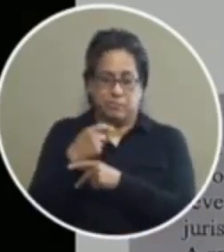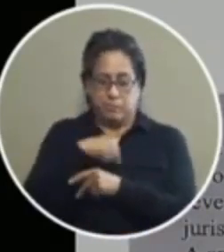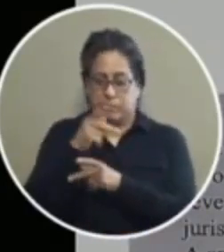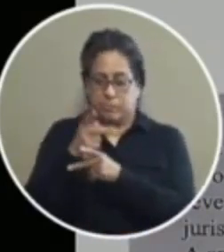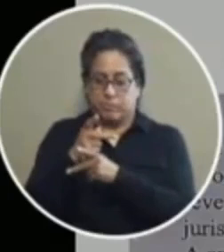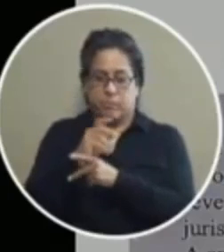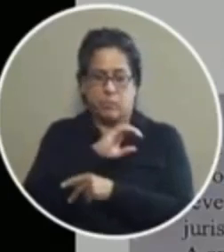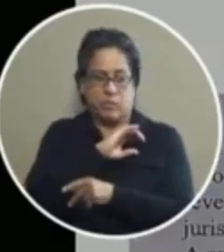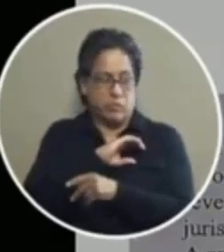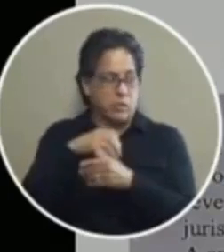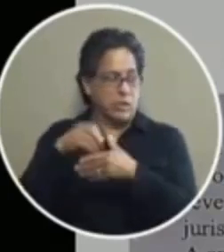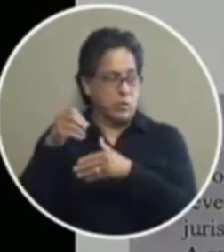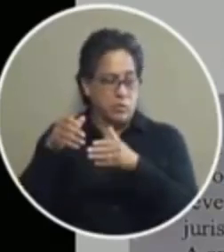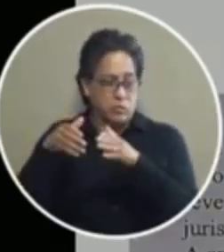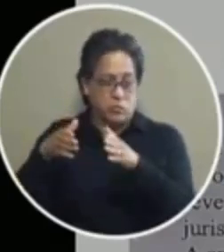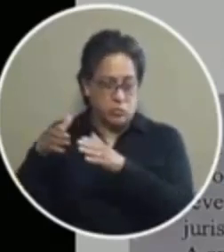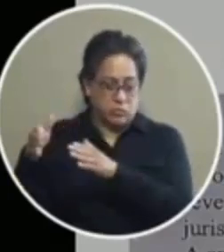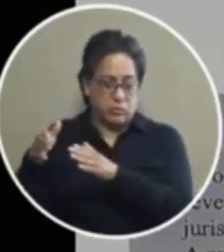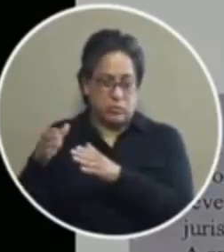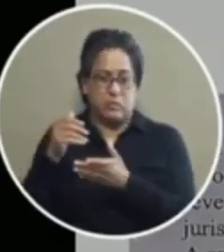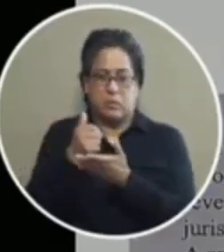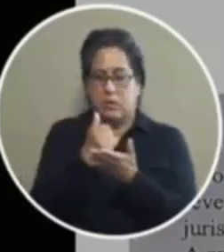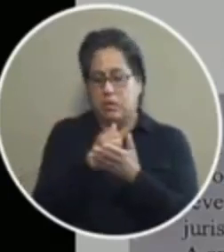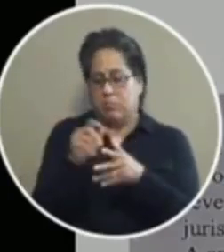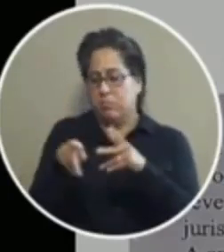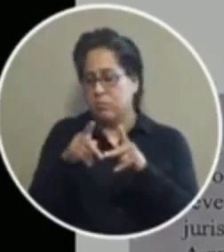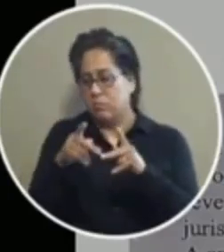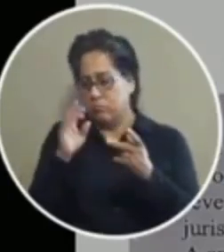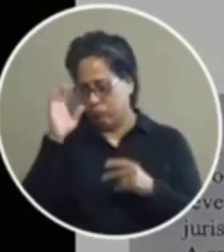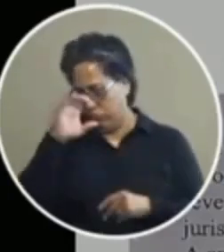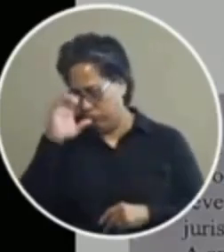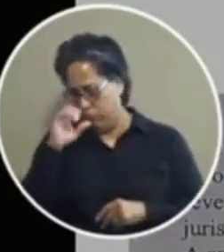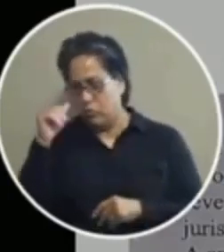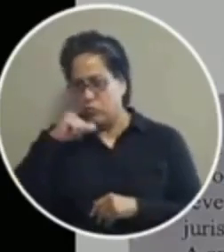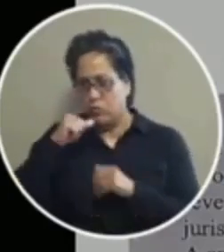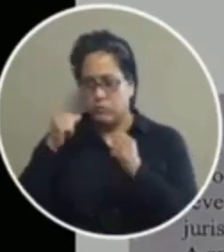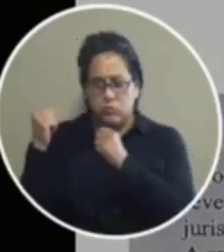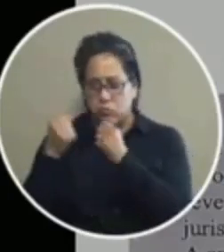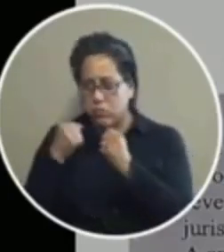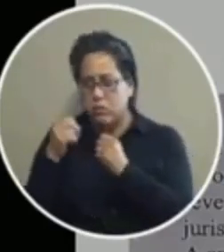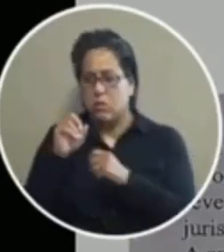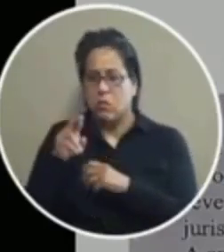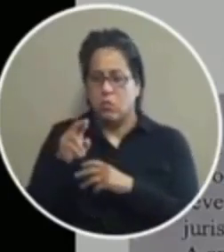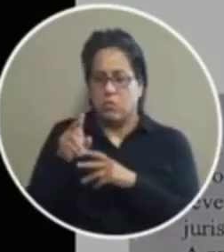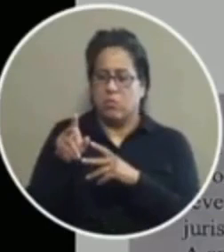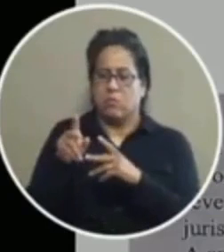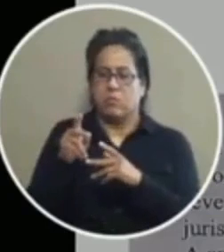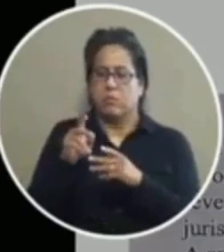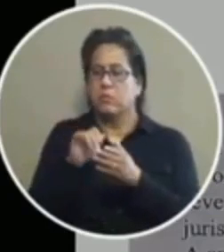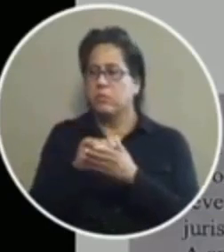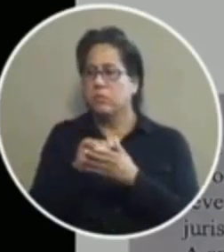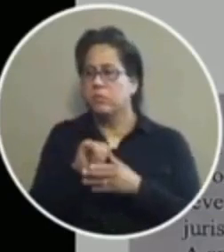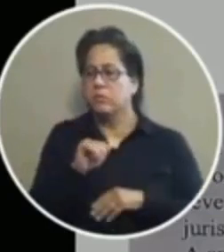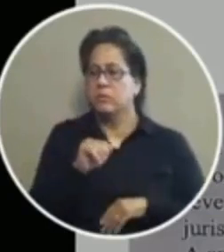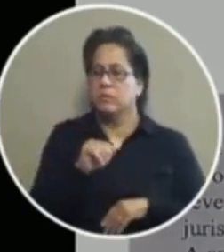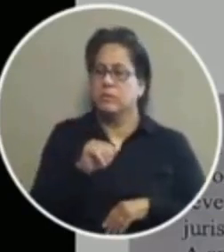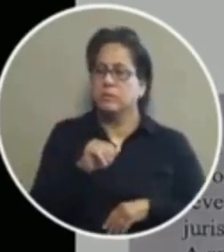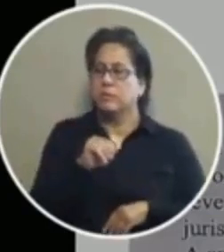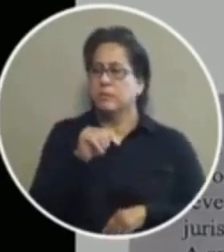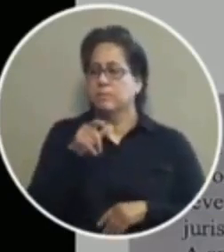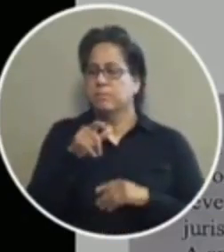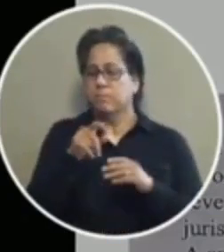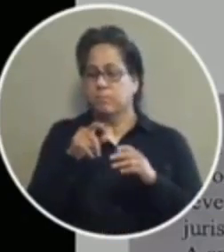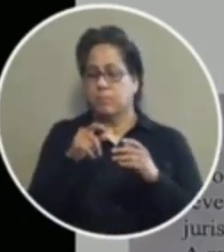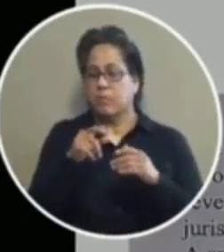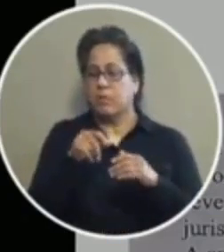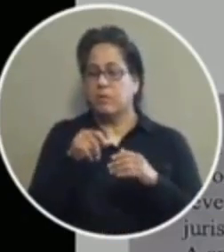officers on the streets and looking for people that are driving drunk or doing stuff that actually create victims with their crimes it's